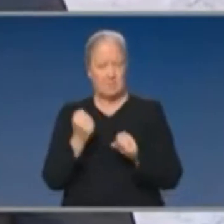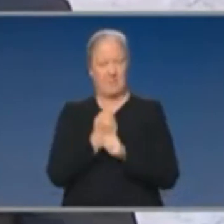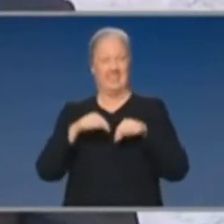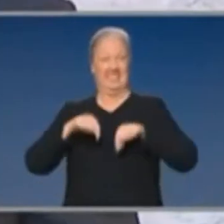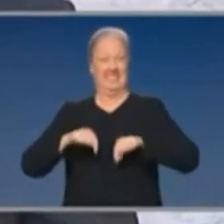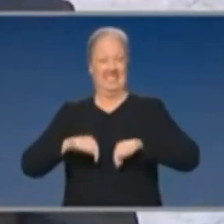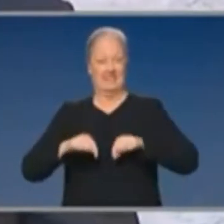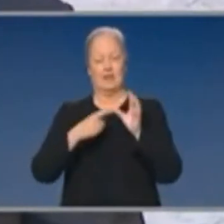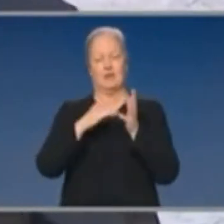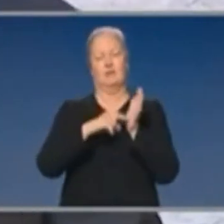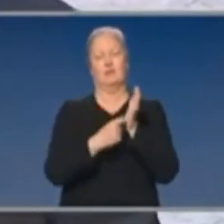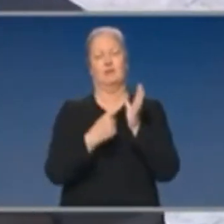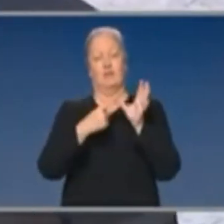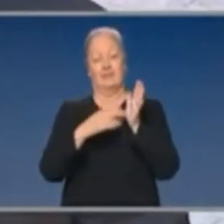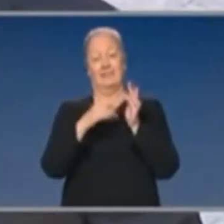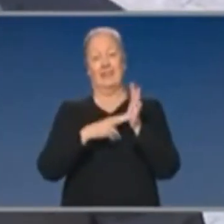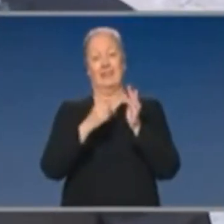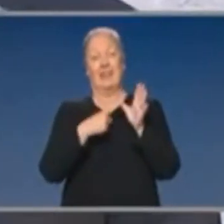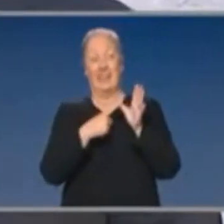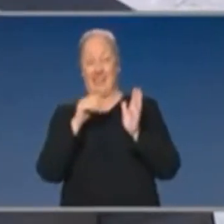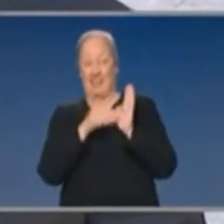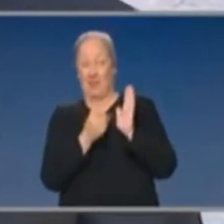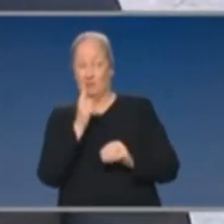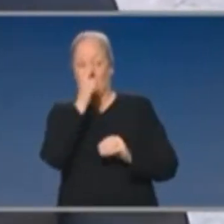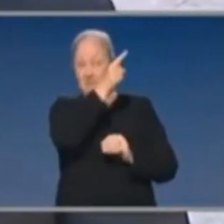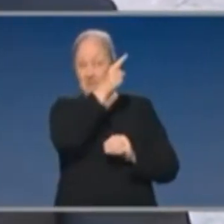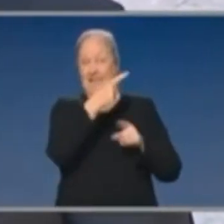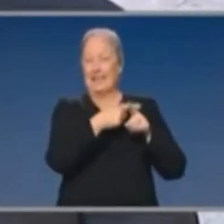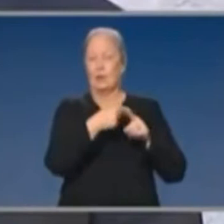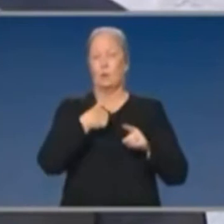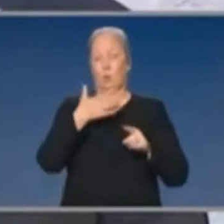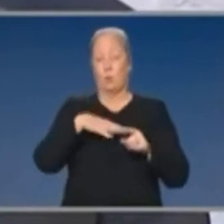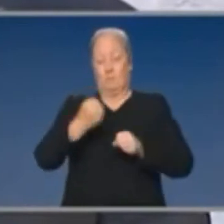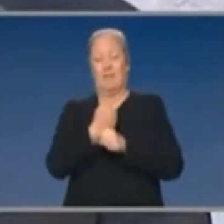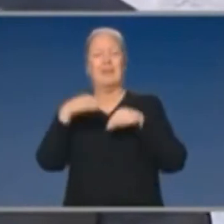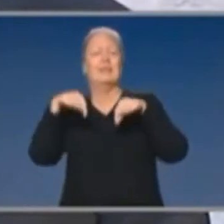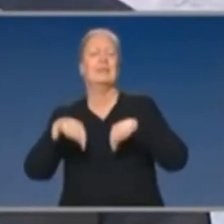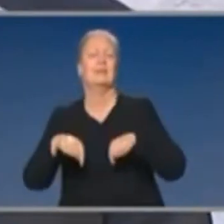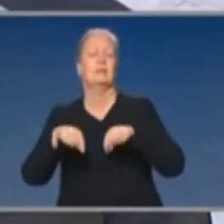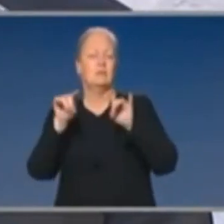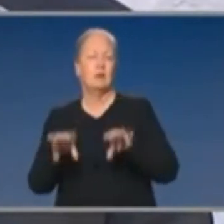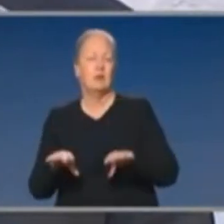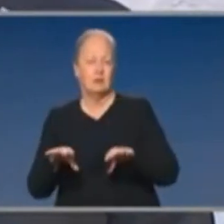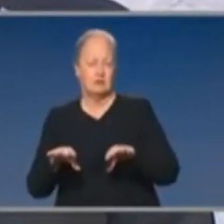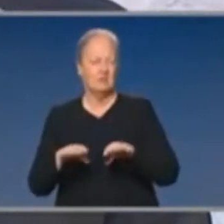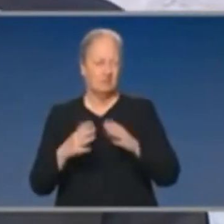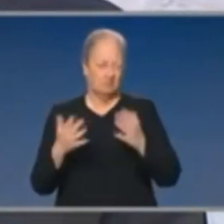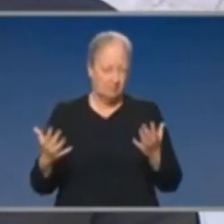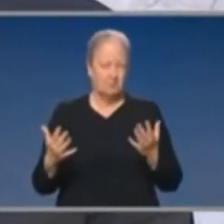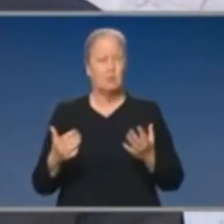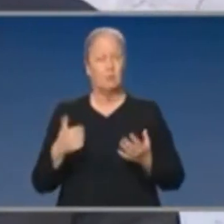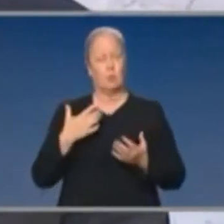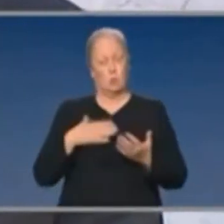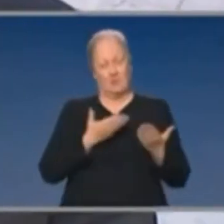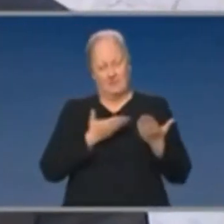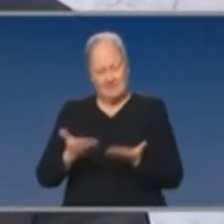AstraZeneca vaccine in Australia. So that is giving us a sovereign capacity to get Australians what they will